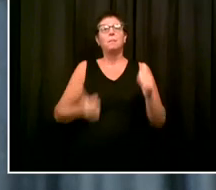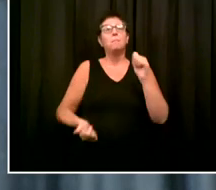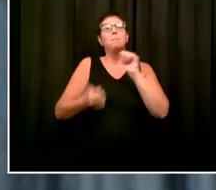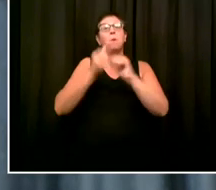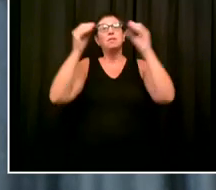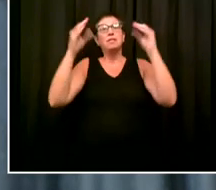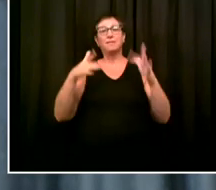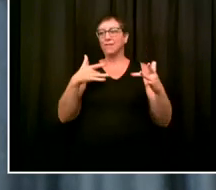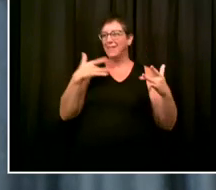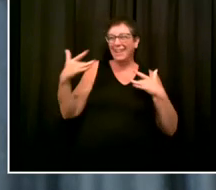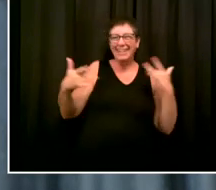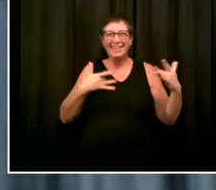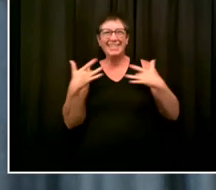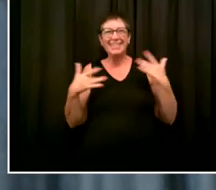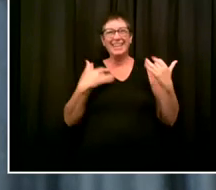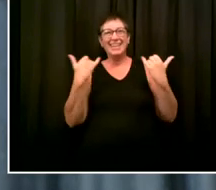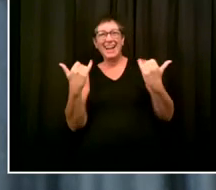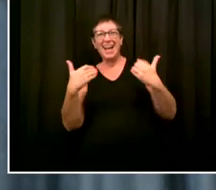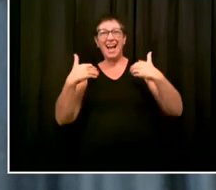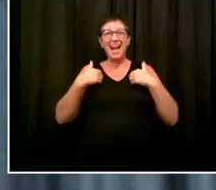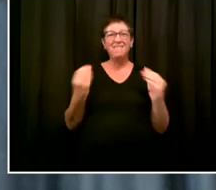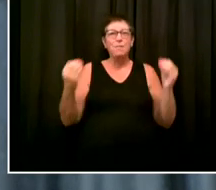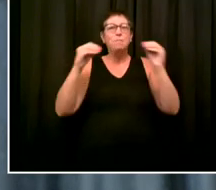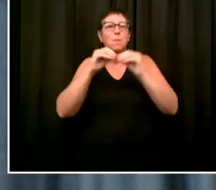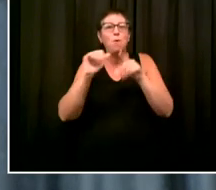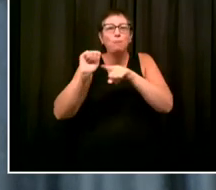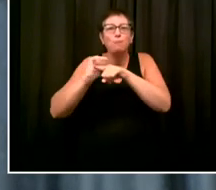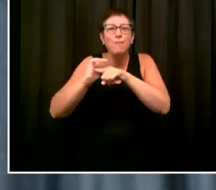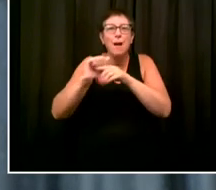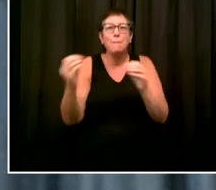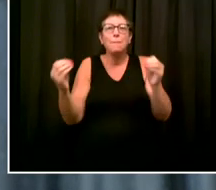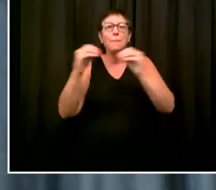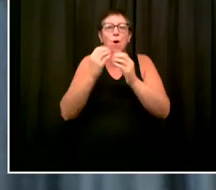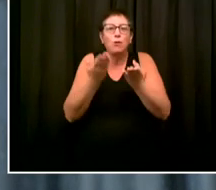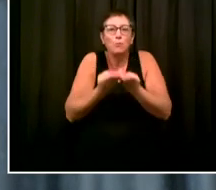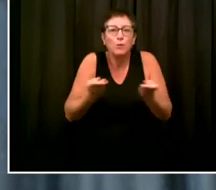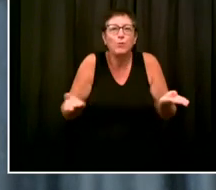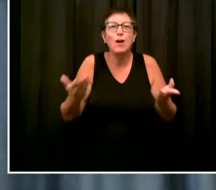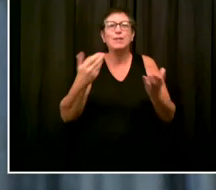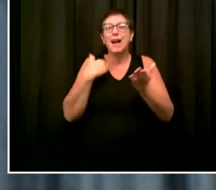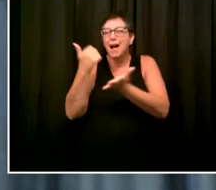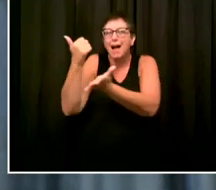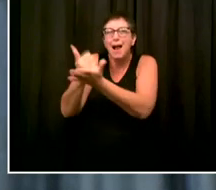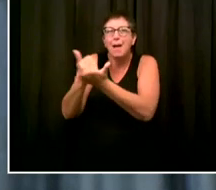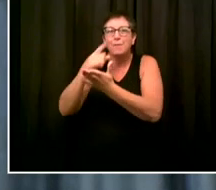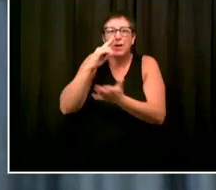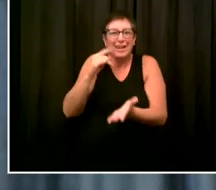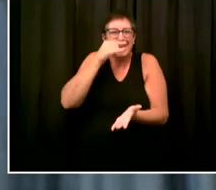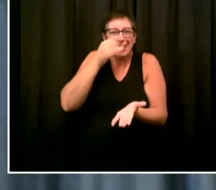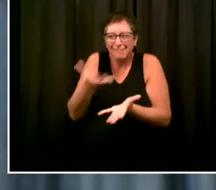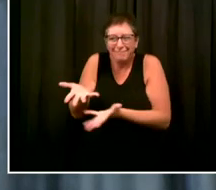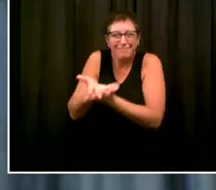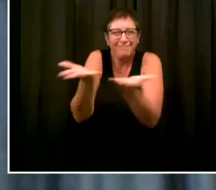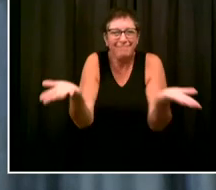tools and the training to actually put into practice what they know intrinsically that we have to make sure that our children